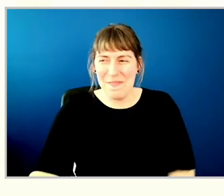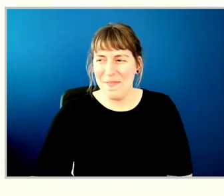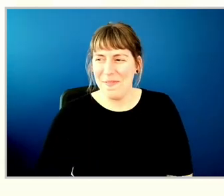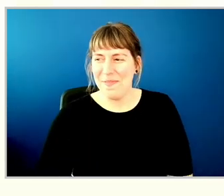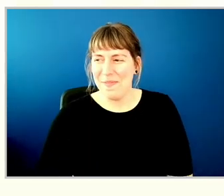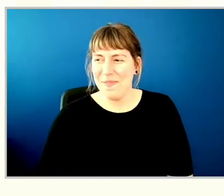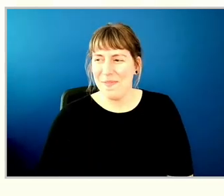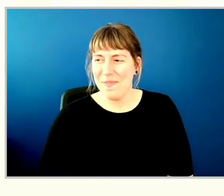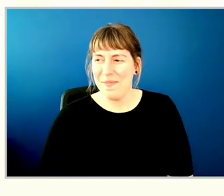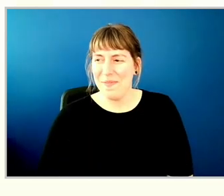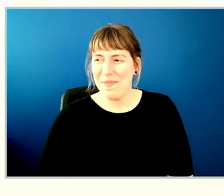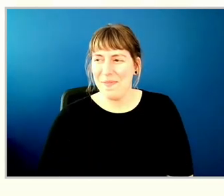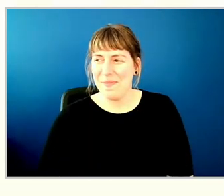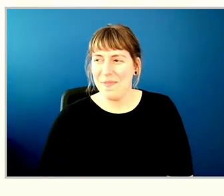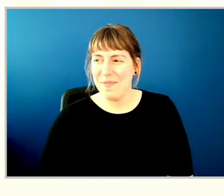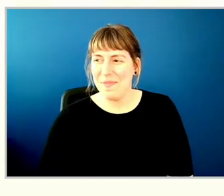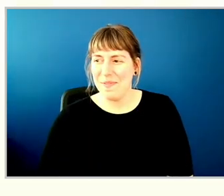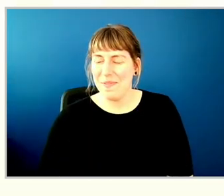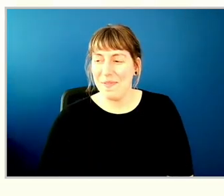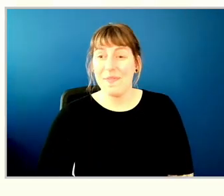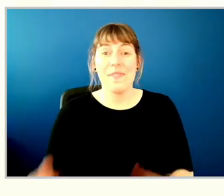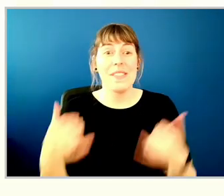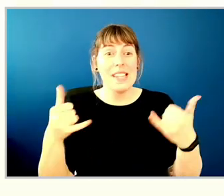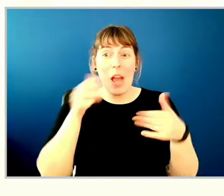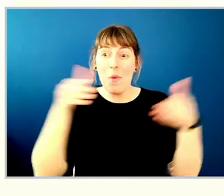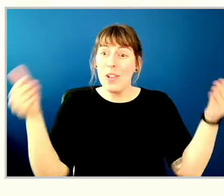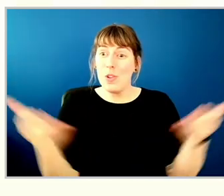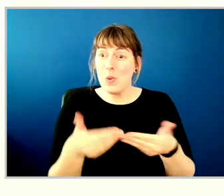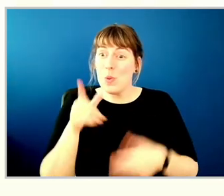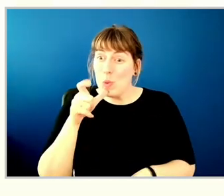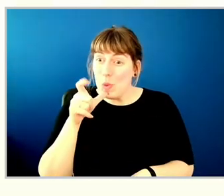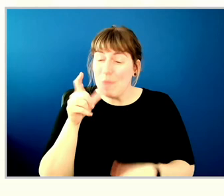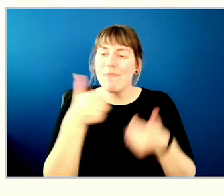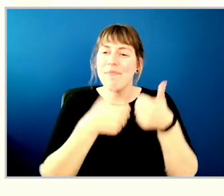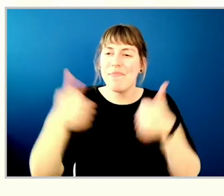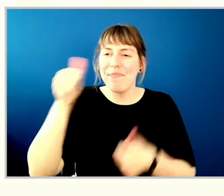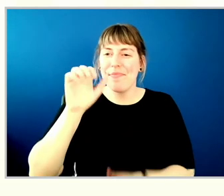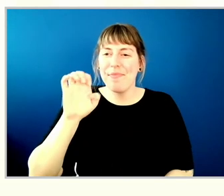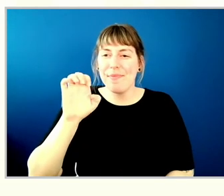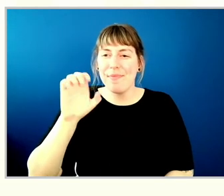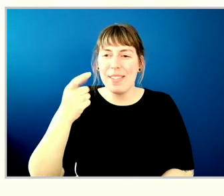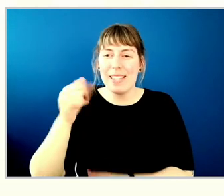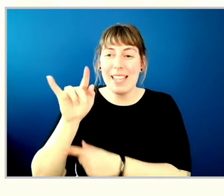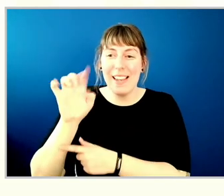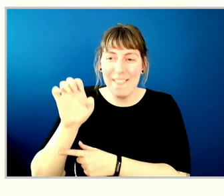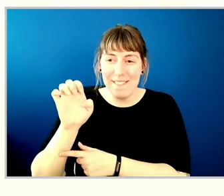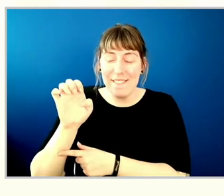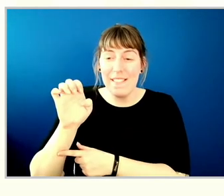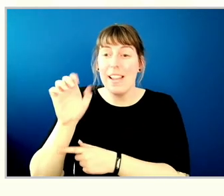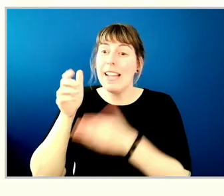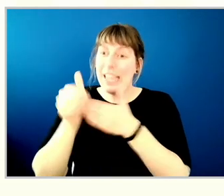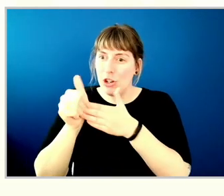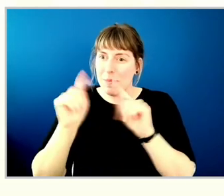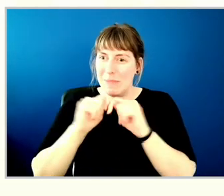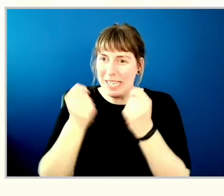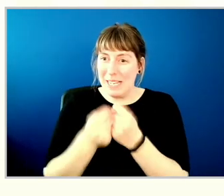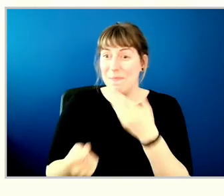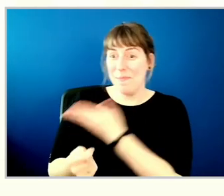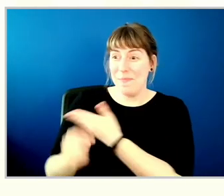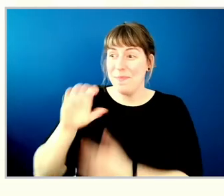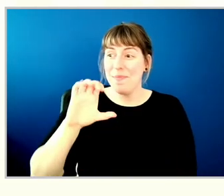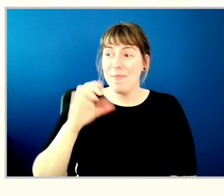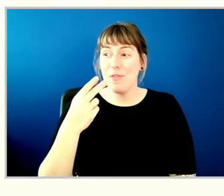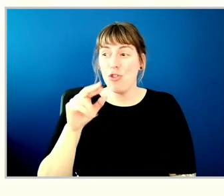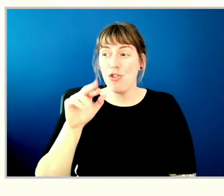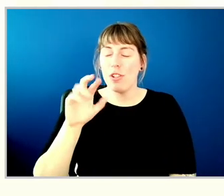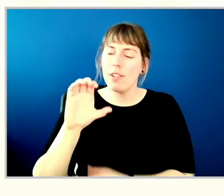I'd also like to introduce you to our executive leadership team, Christine Bergeron, president and CEO,